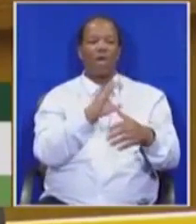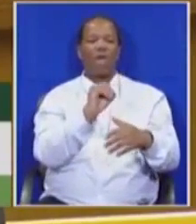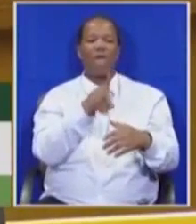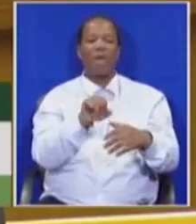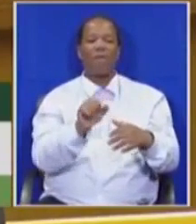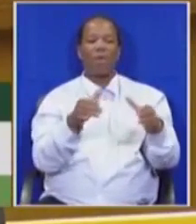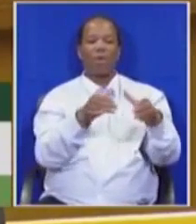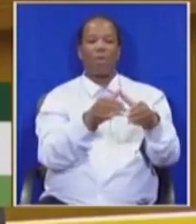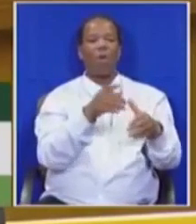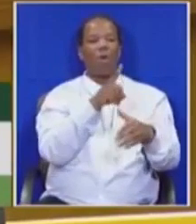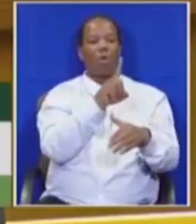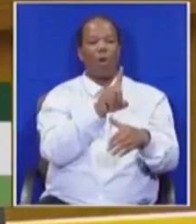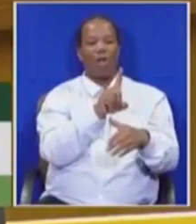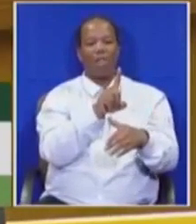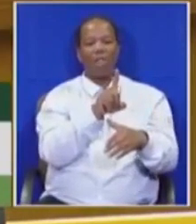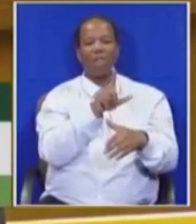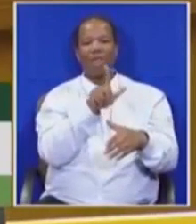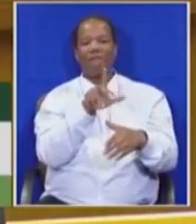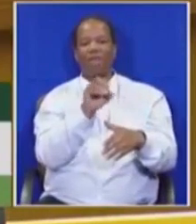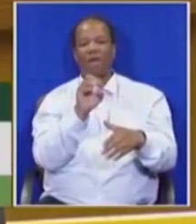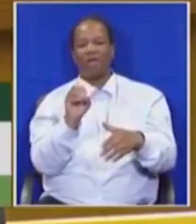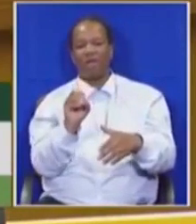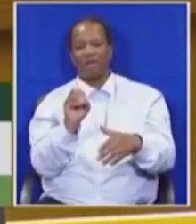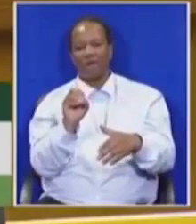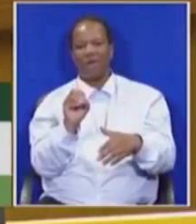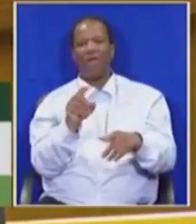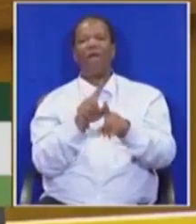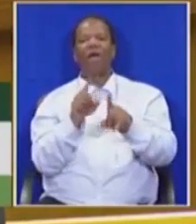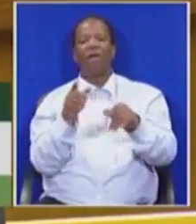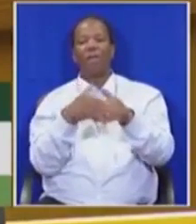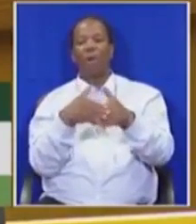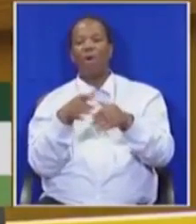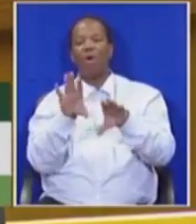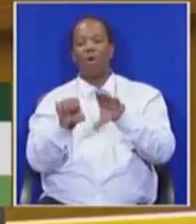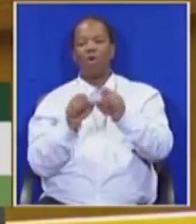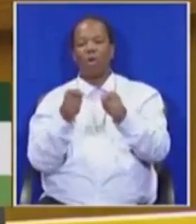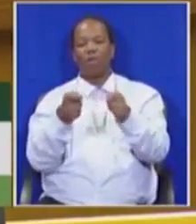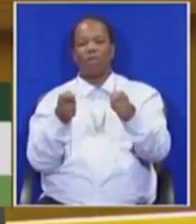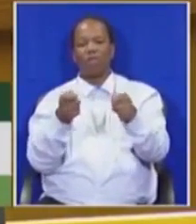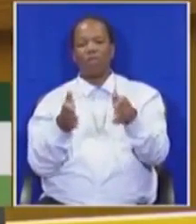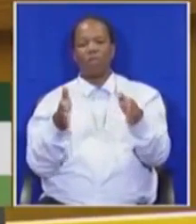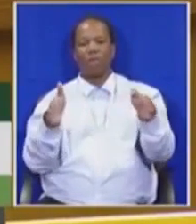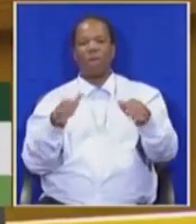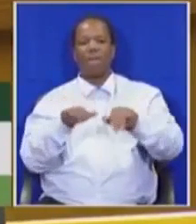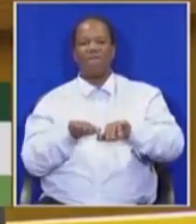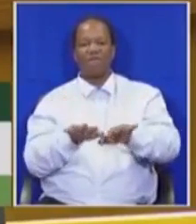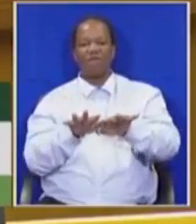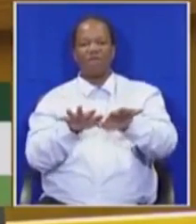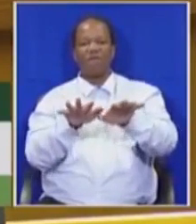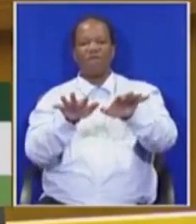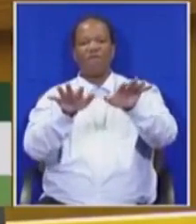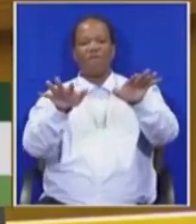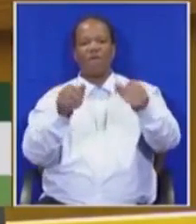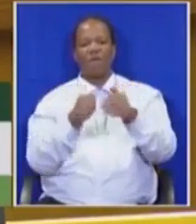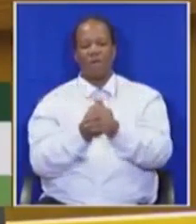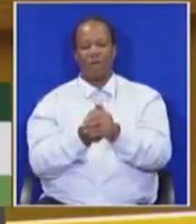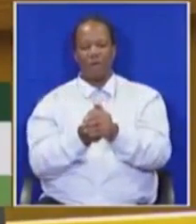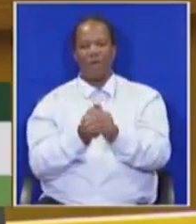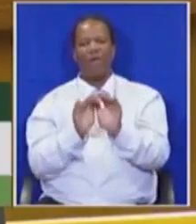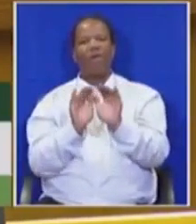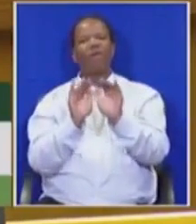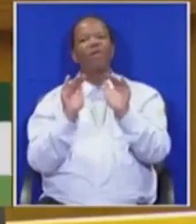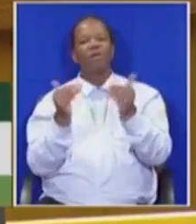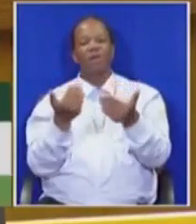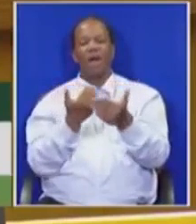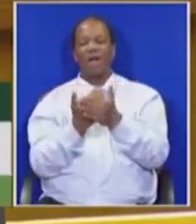the 1,800 with expansion of colonial control into the hinterlands. The days of the Battle of